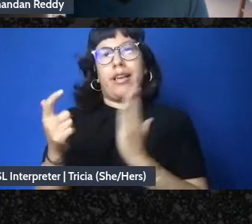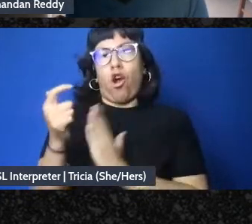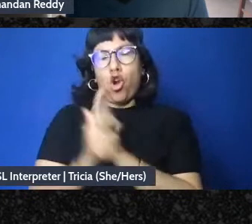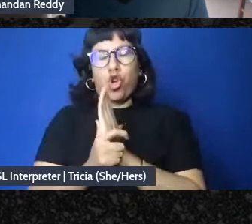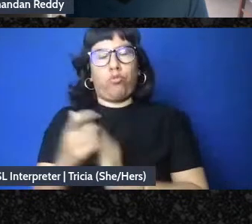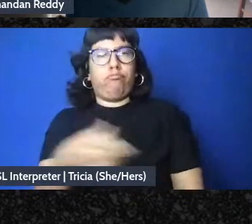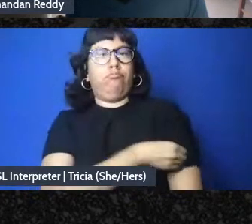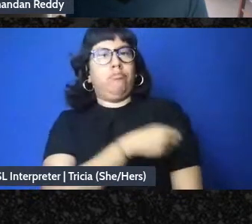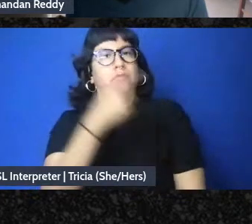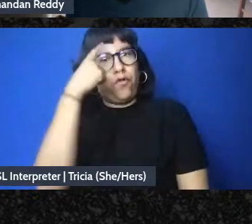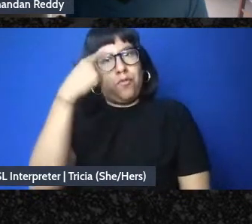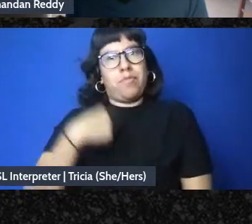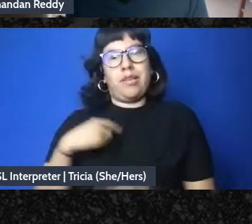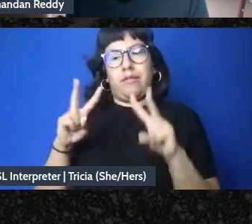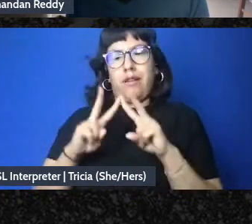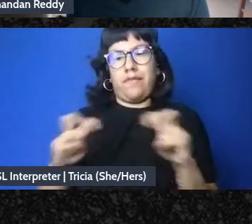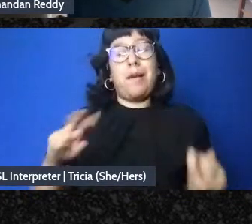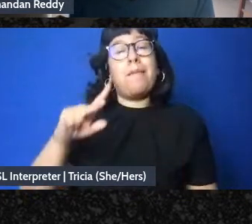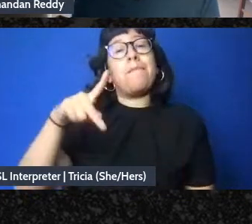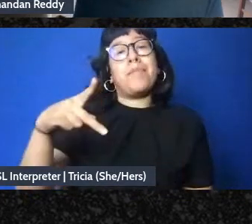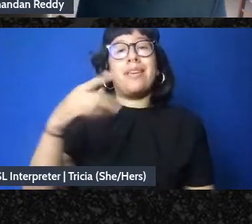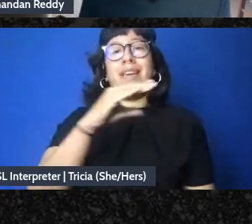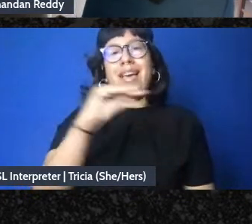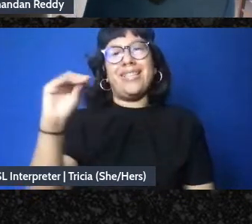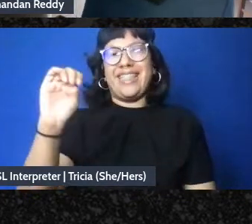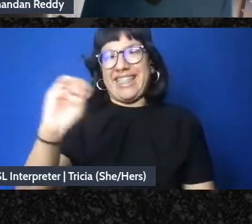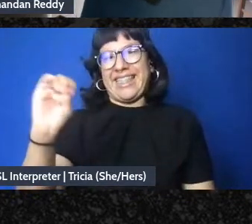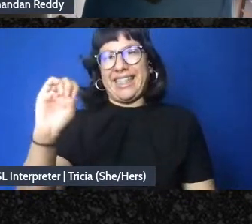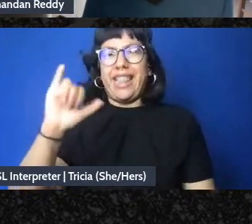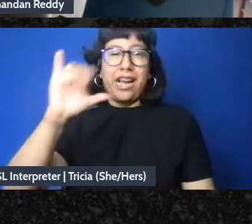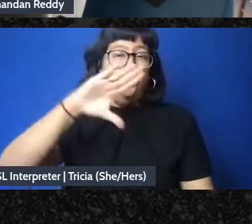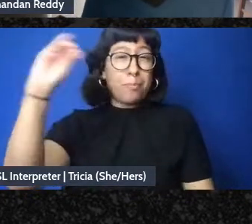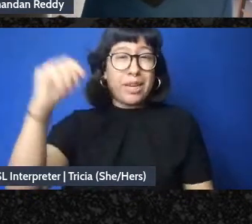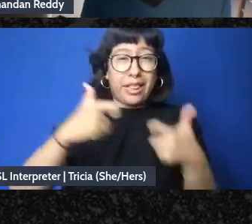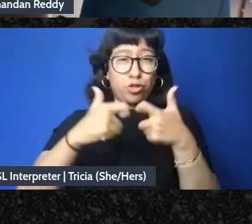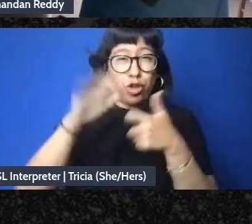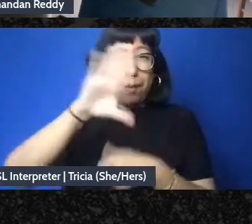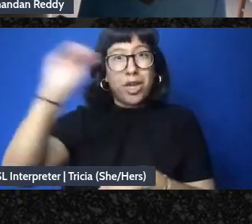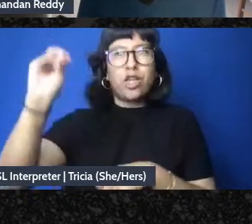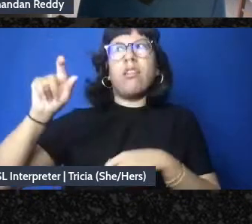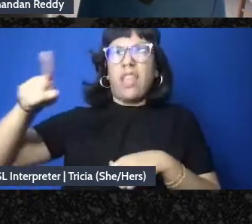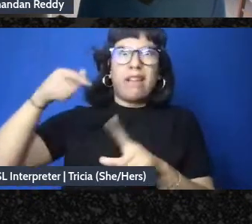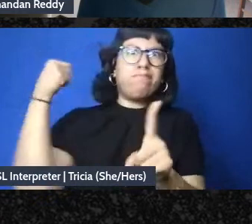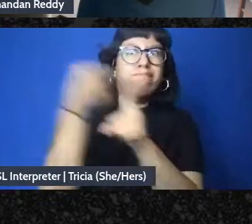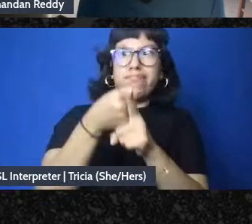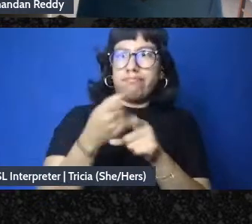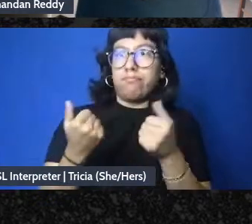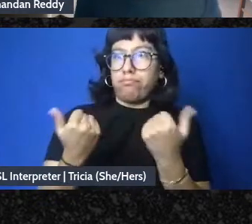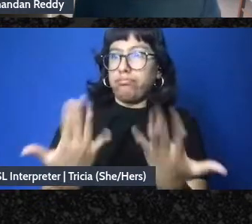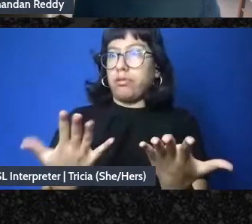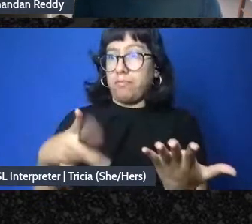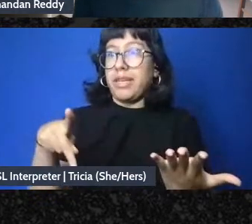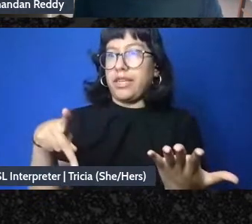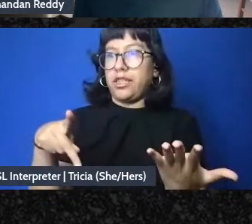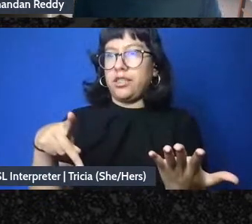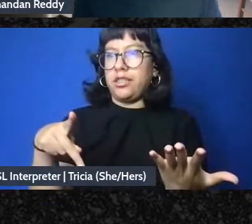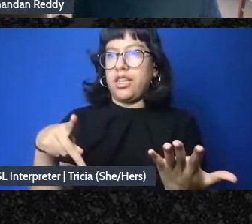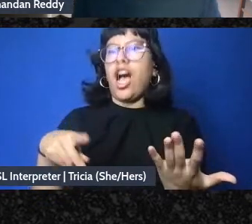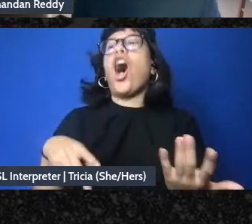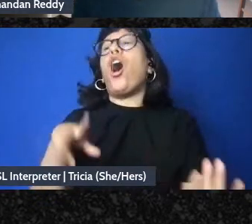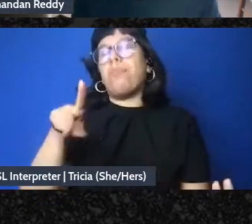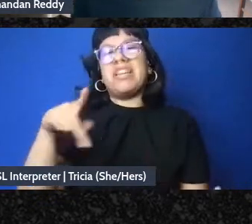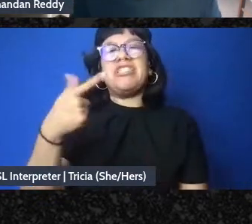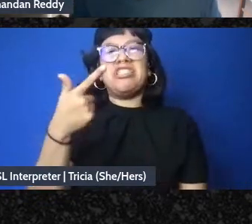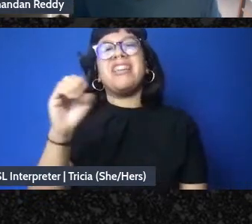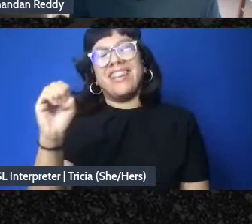the analysis of PG&E starting those fires in California and being too big to fail basically and immediately the government passes a law that